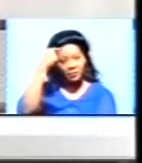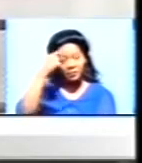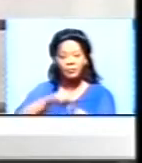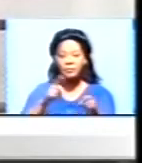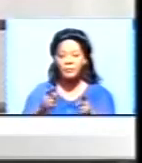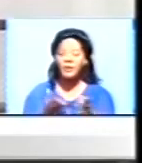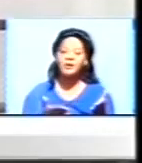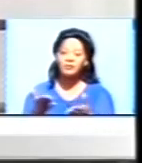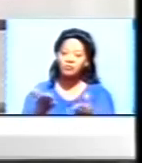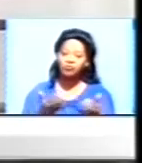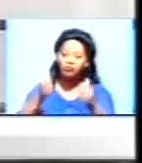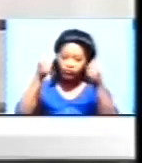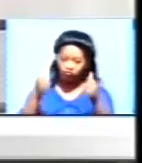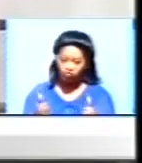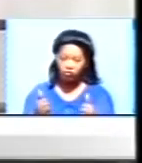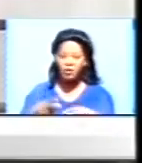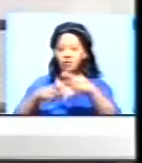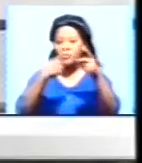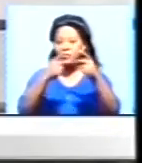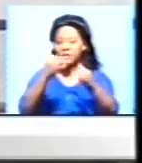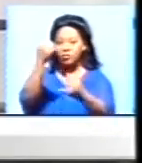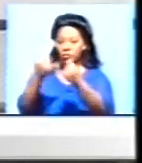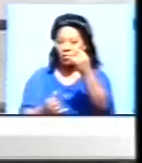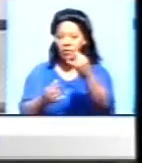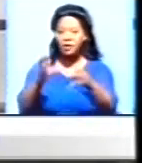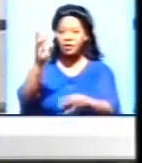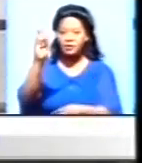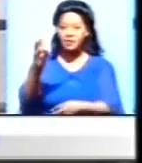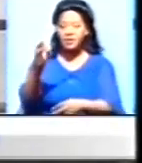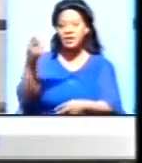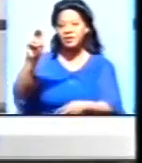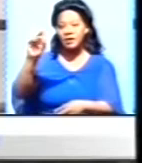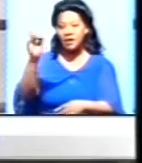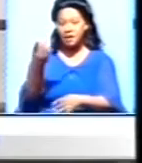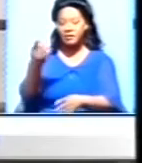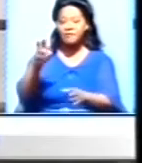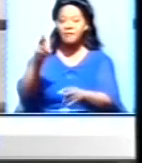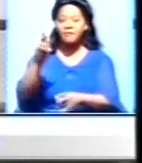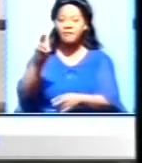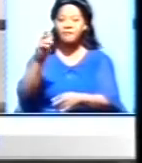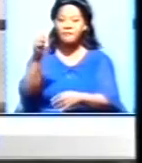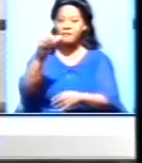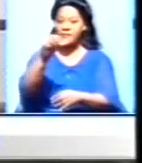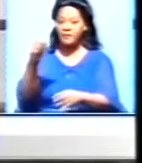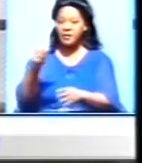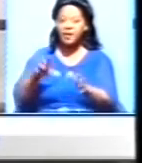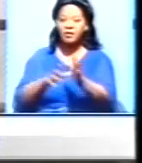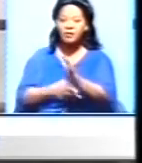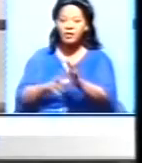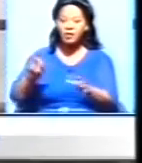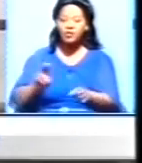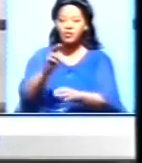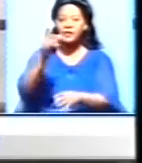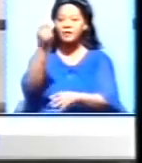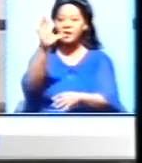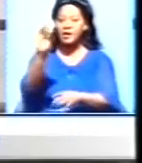steady progress in its quest to complete the second and third phase of the migration process within the next 18 months.